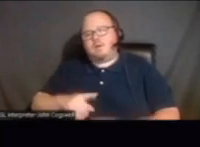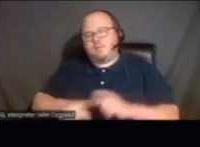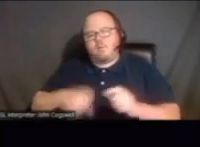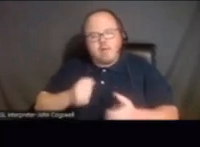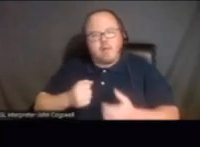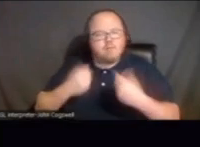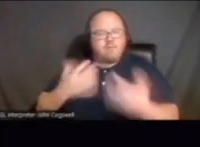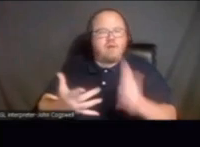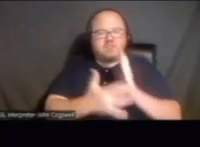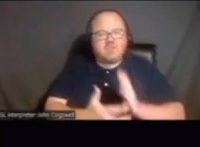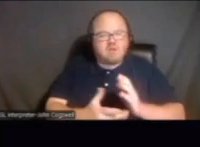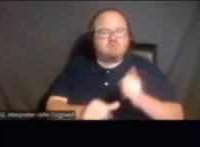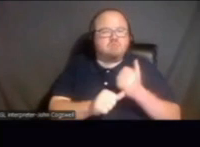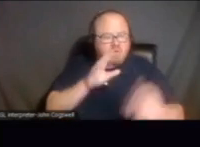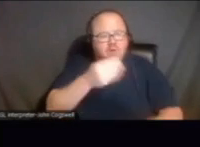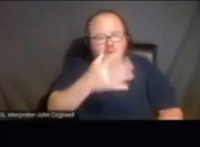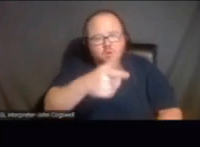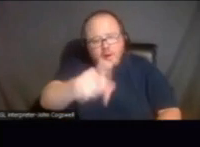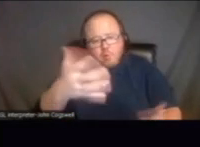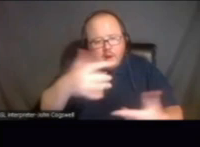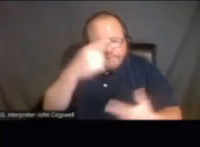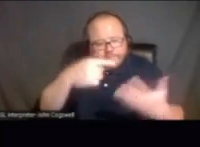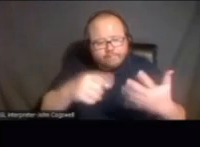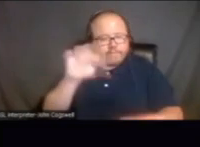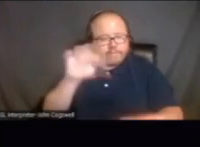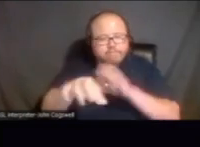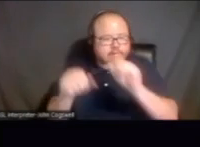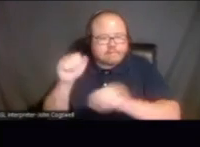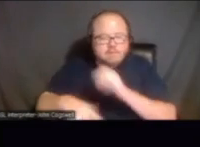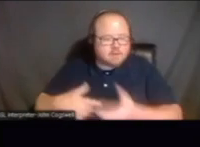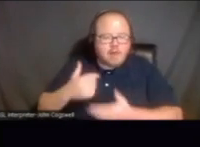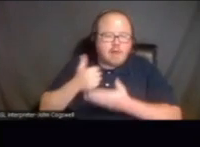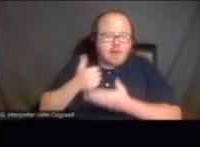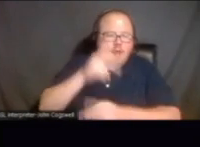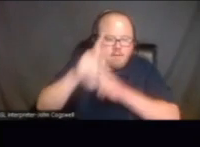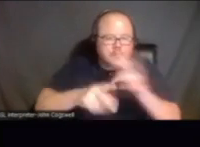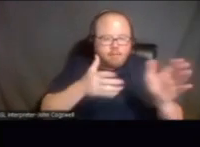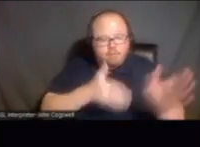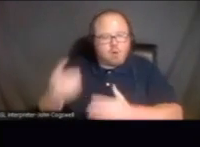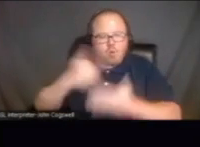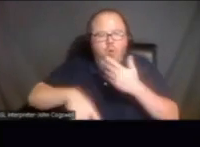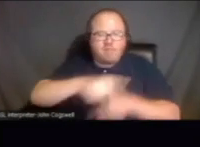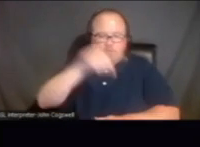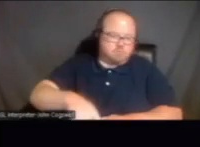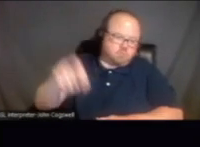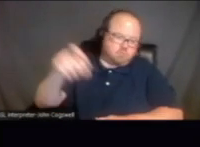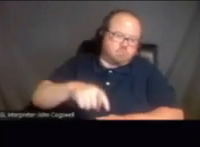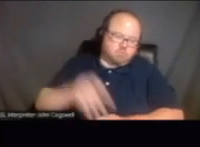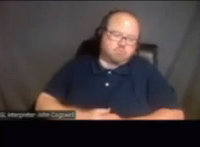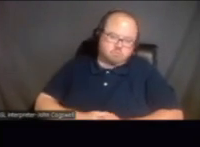technical assistance, like, hey, this is what you would need. And kind of help people prepare for what they need. If they,